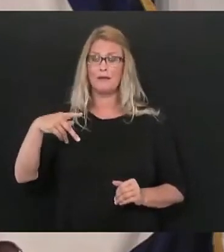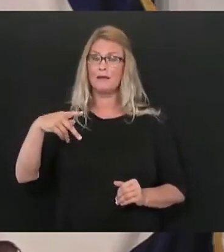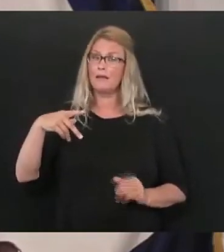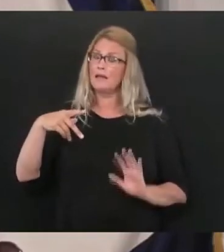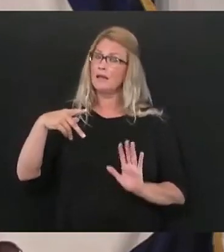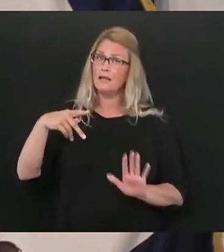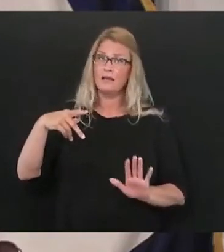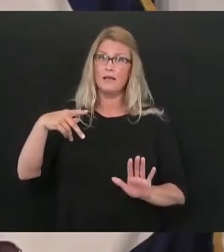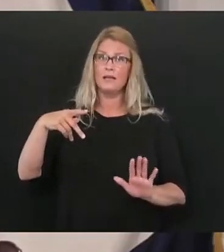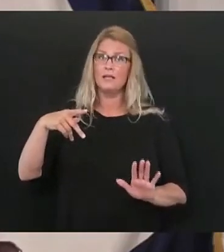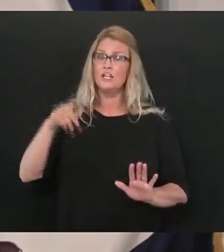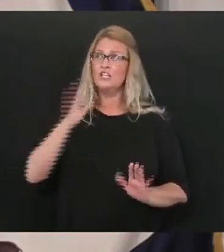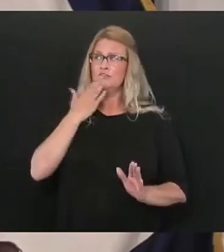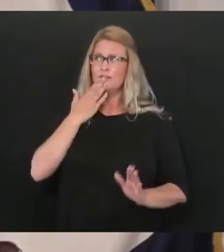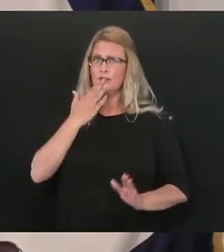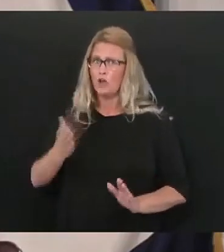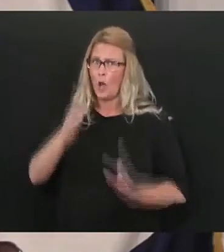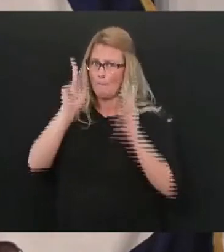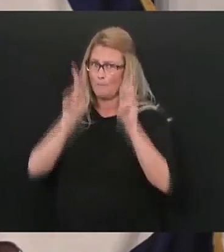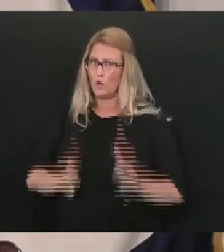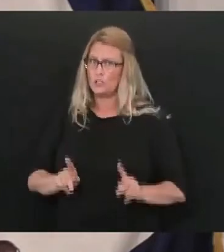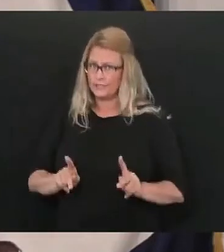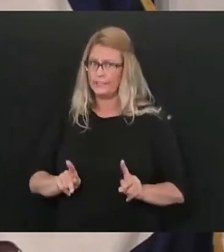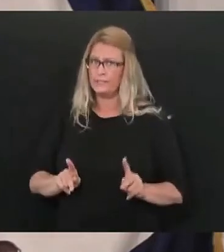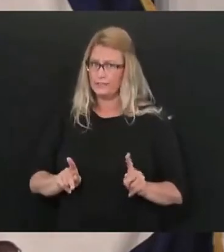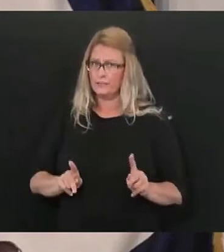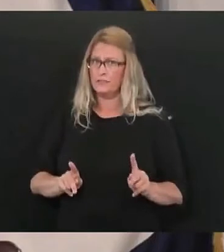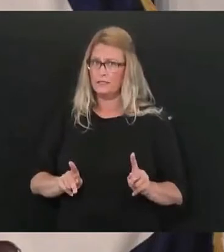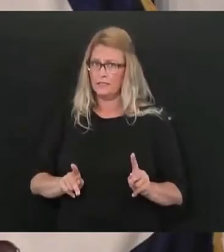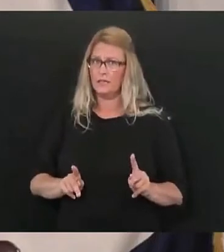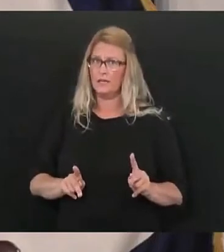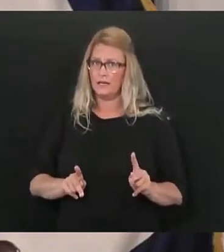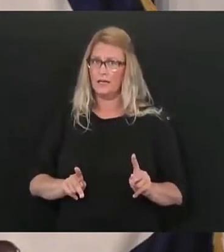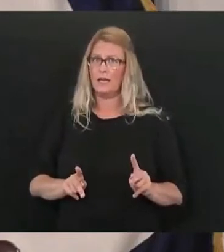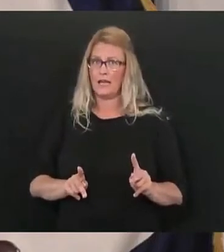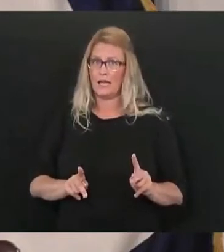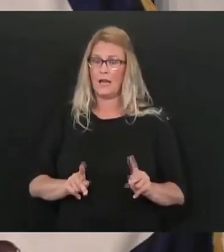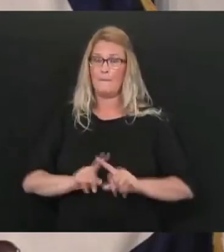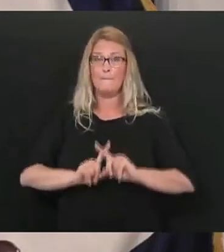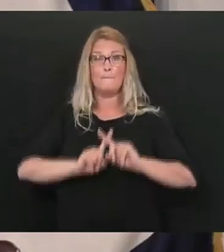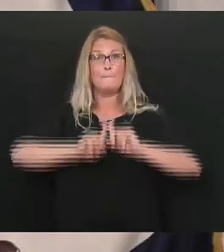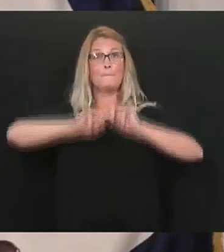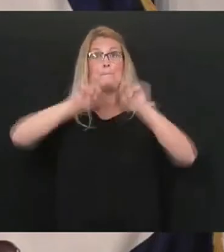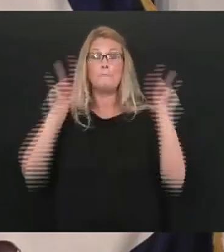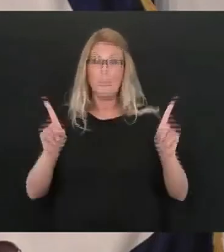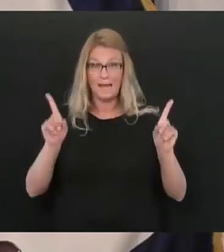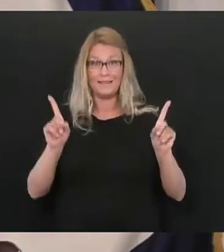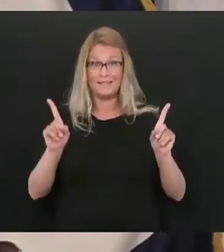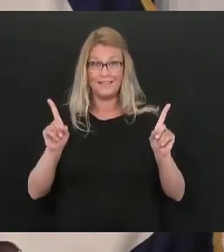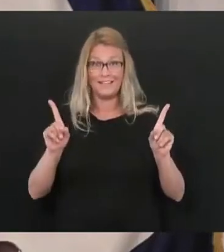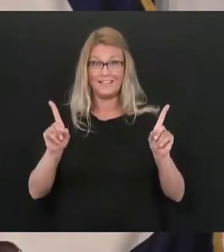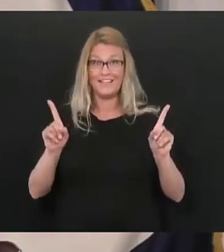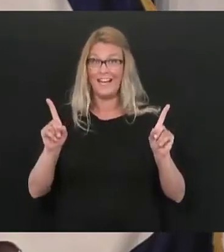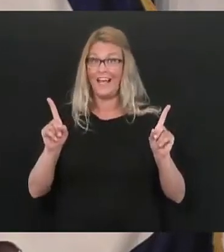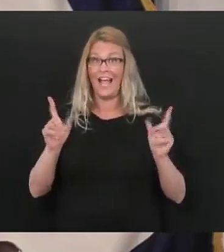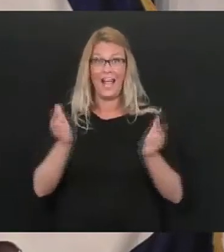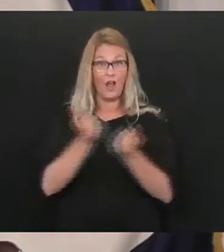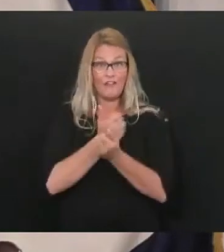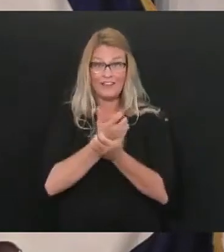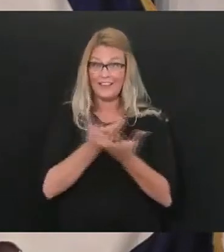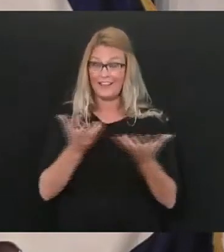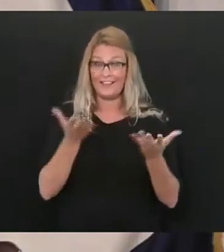you know I was a good person and was a good person and but the bottom line of the whole thing is